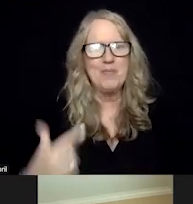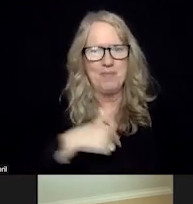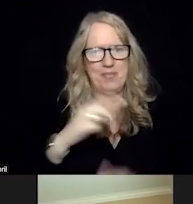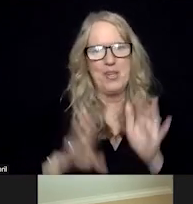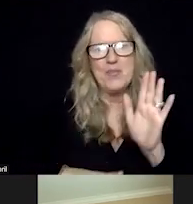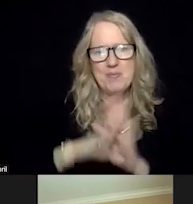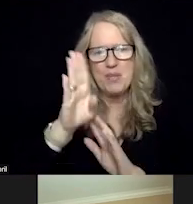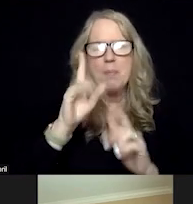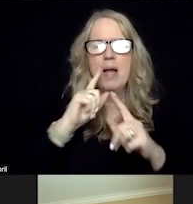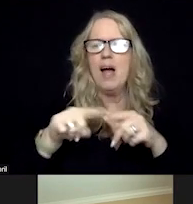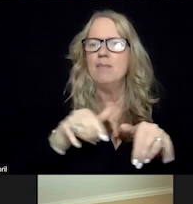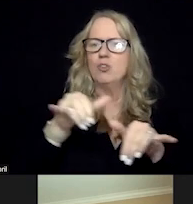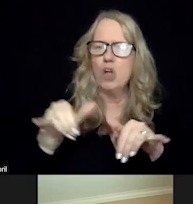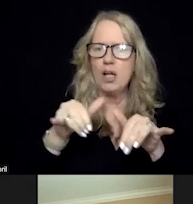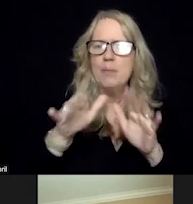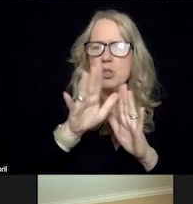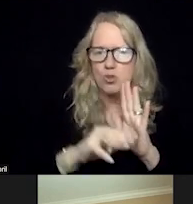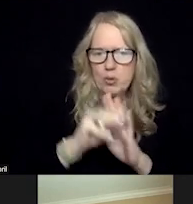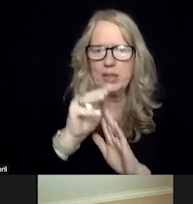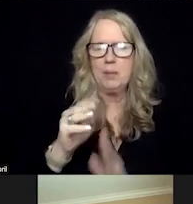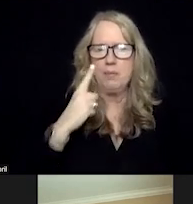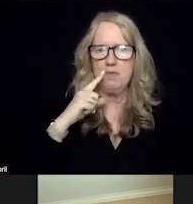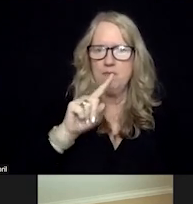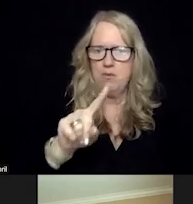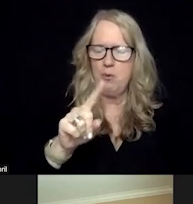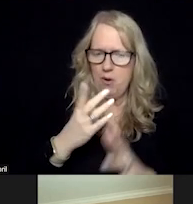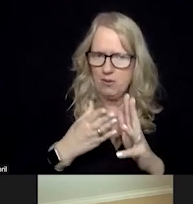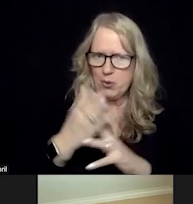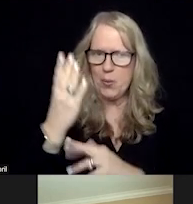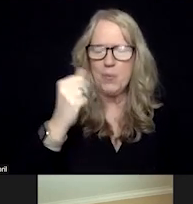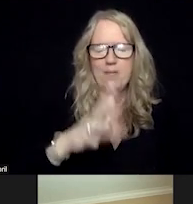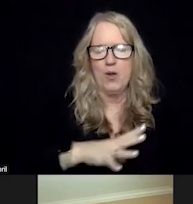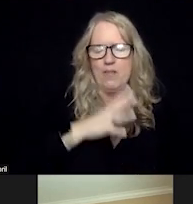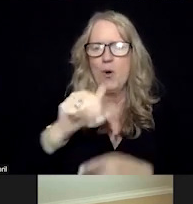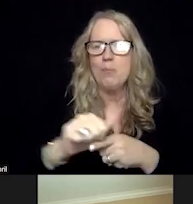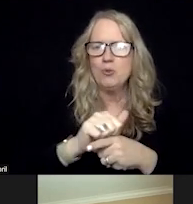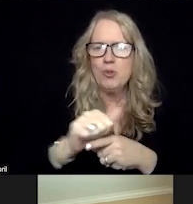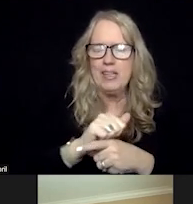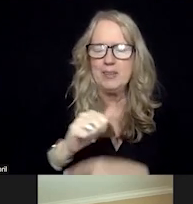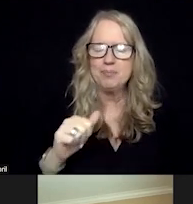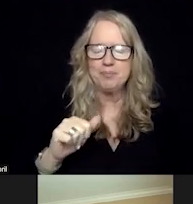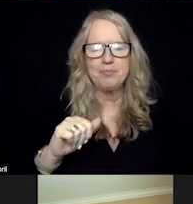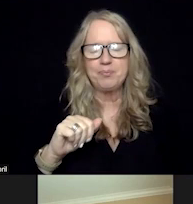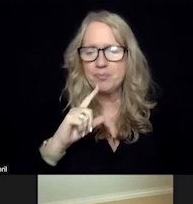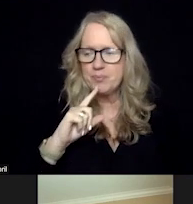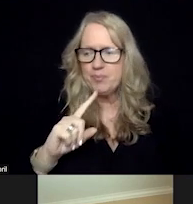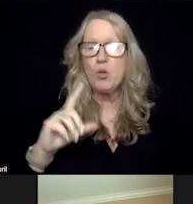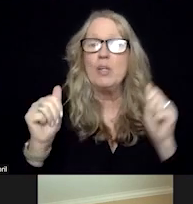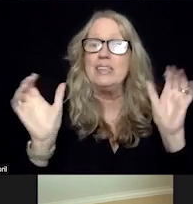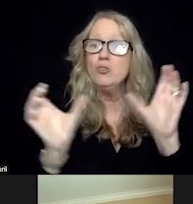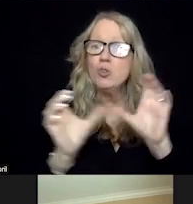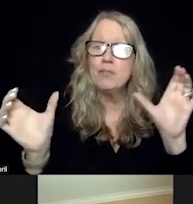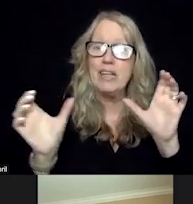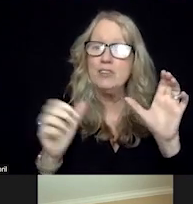common curriculum for that to go through the formal training. In fact, certification, though, is